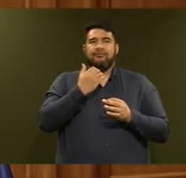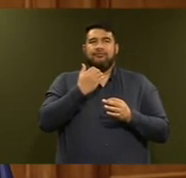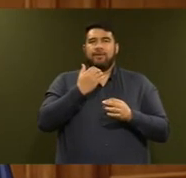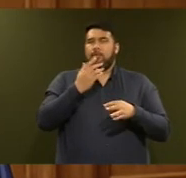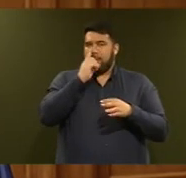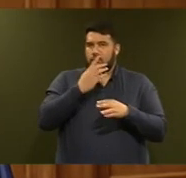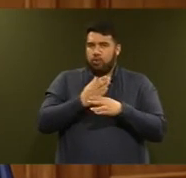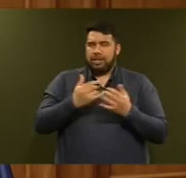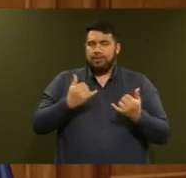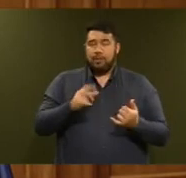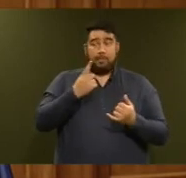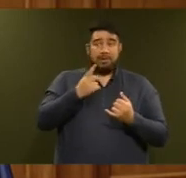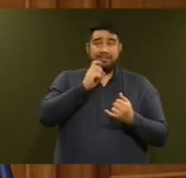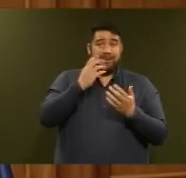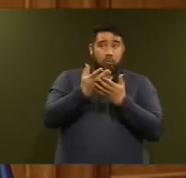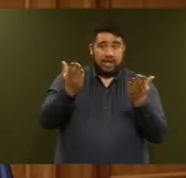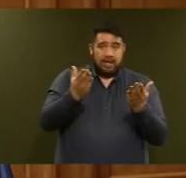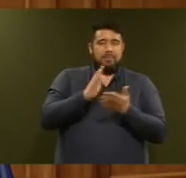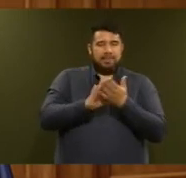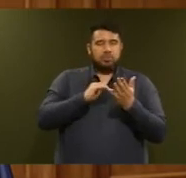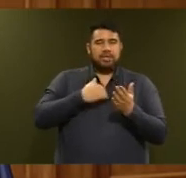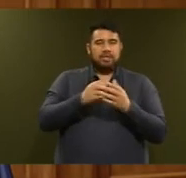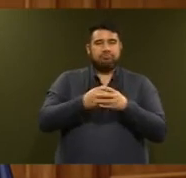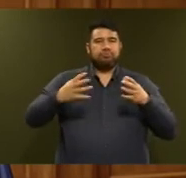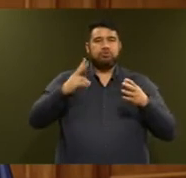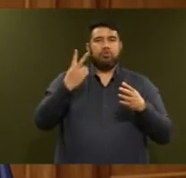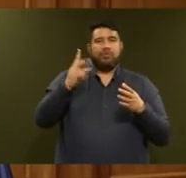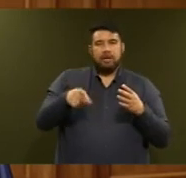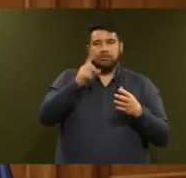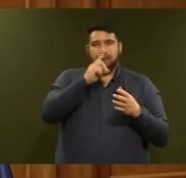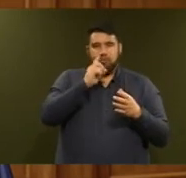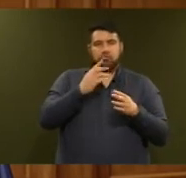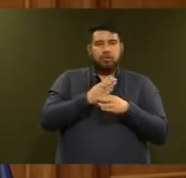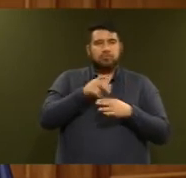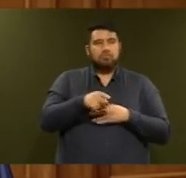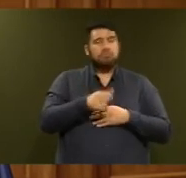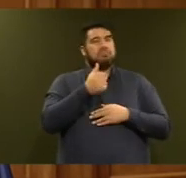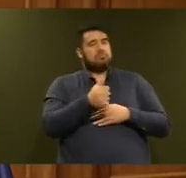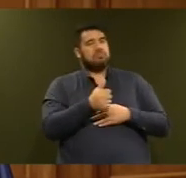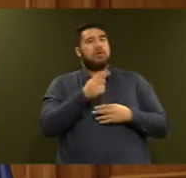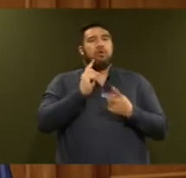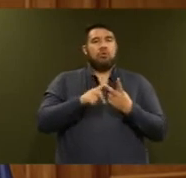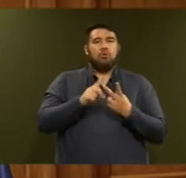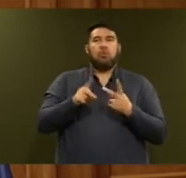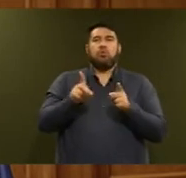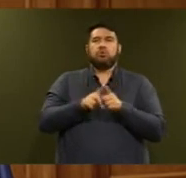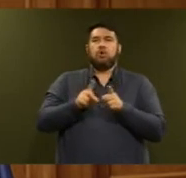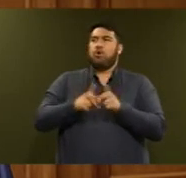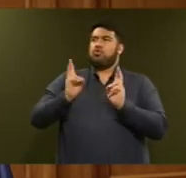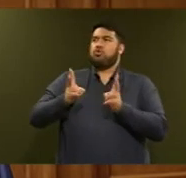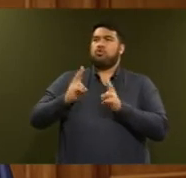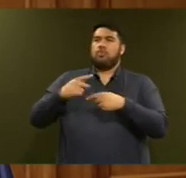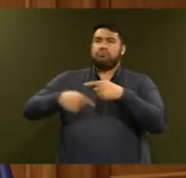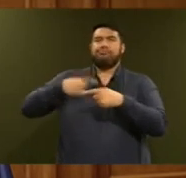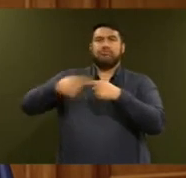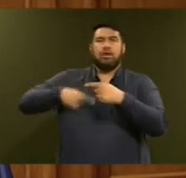people to come into the industry. This is also on top of the natural churn of over 4